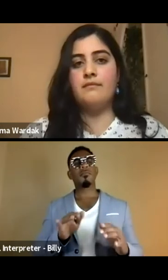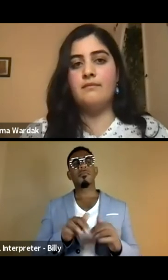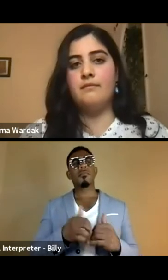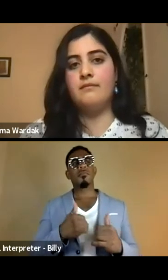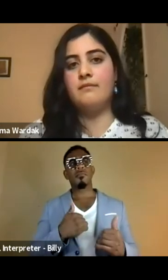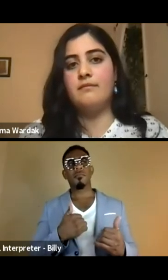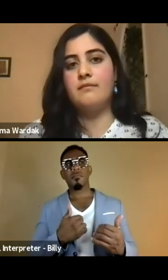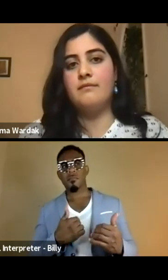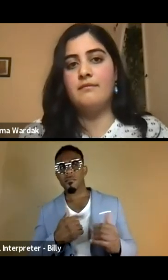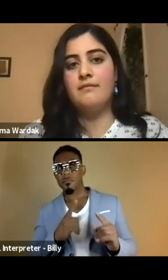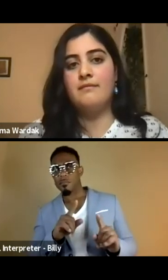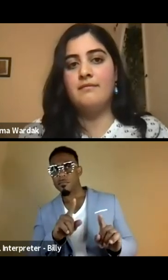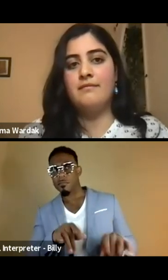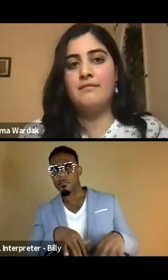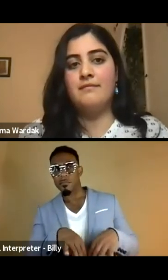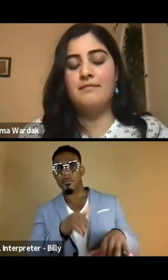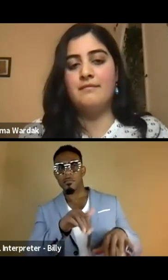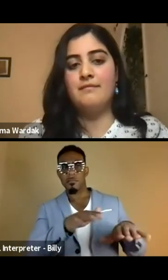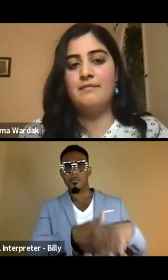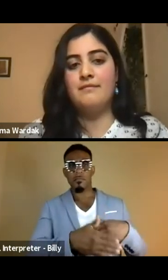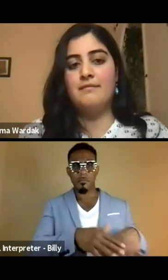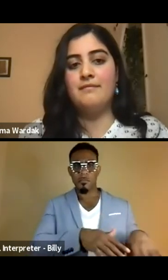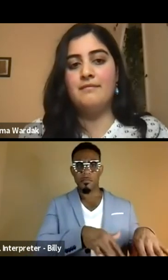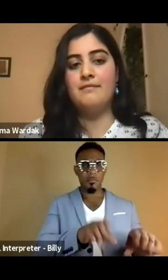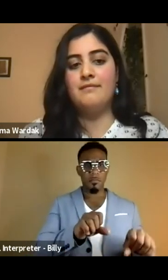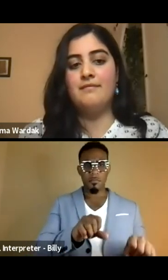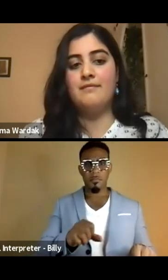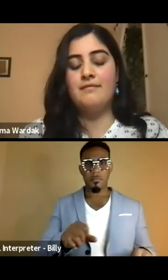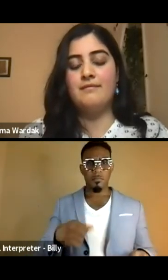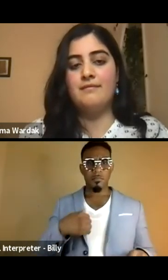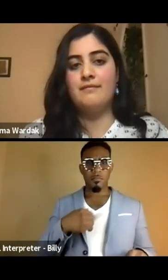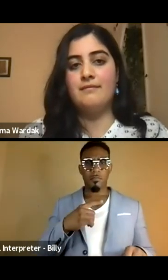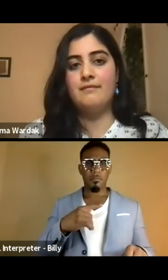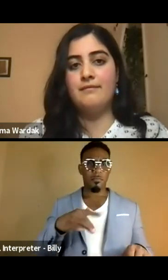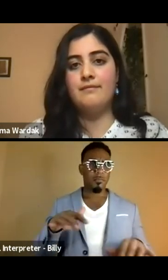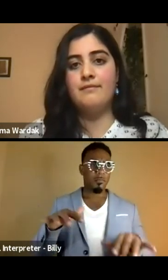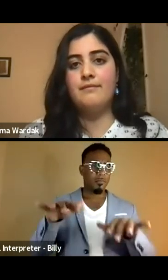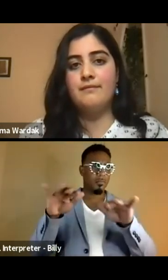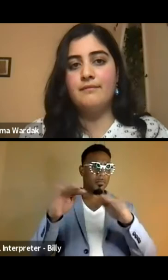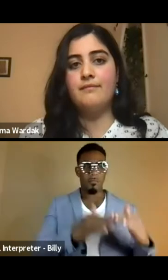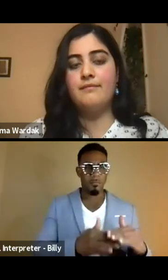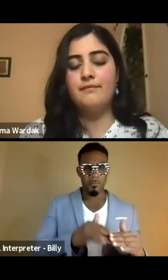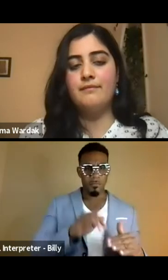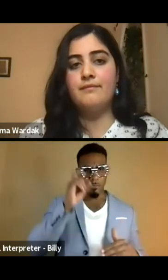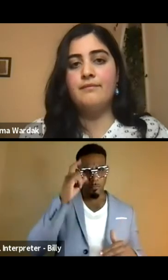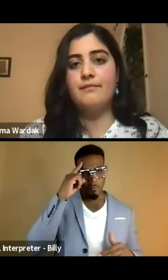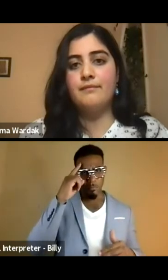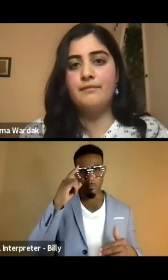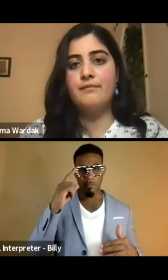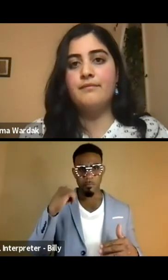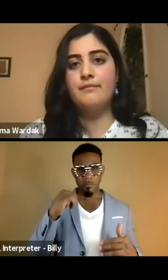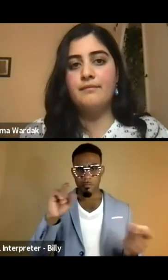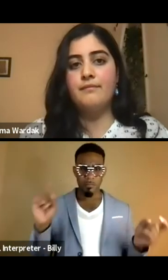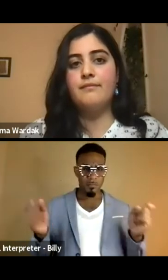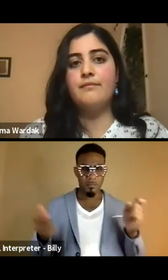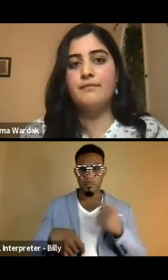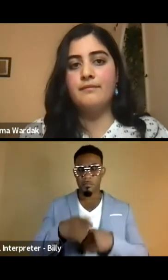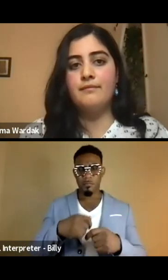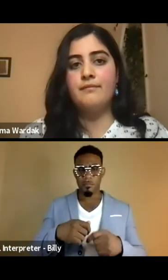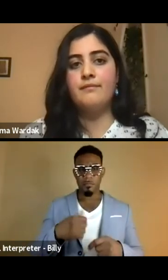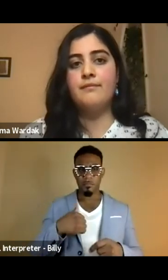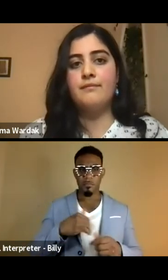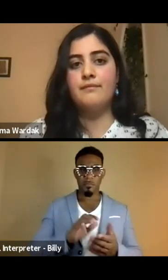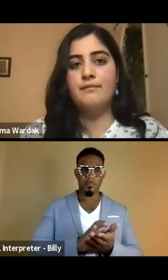we go in other countries and we topple their governments and we change things up and we